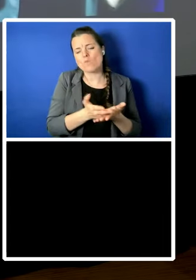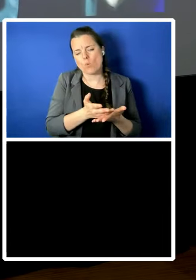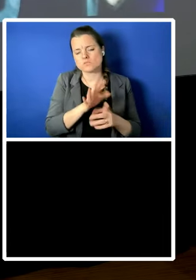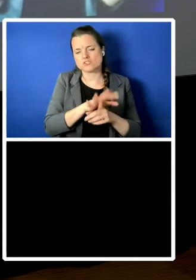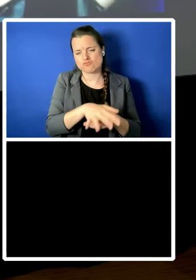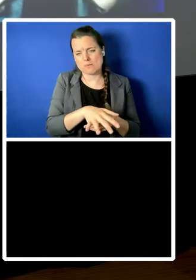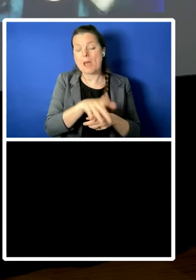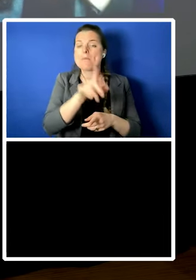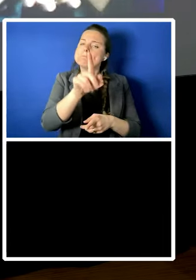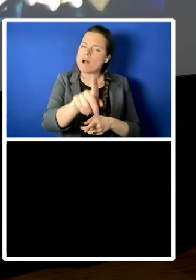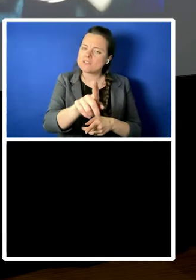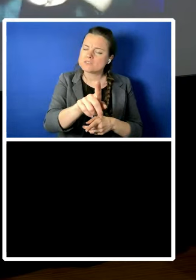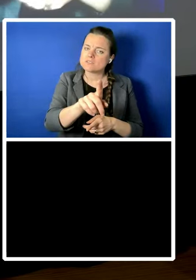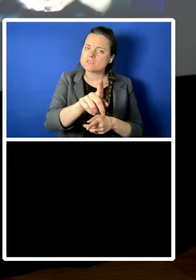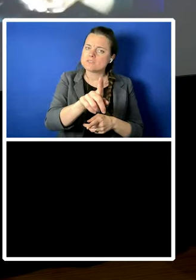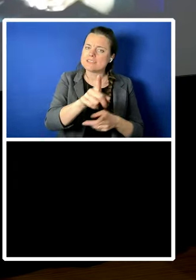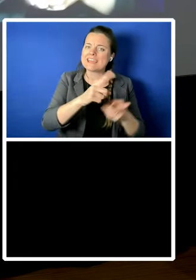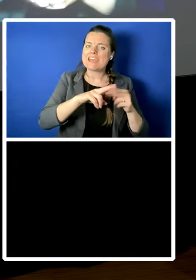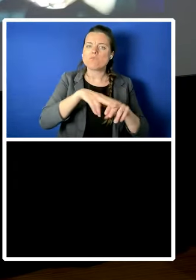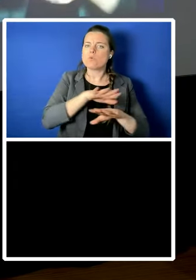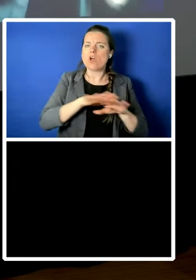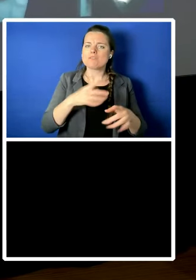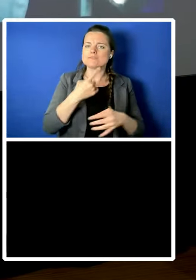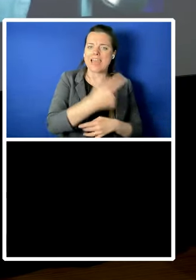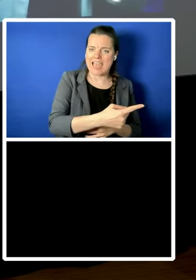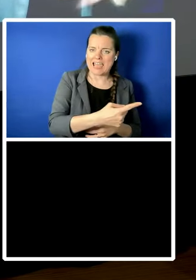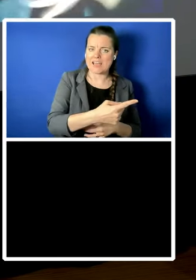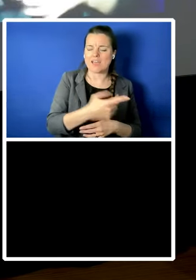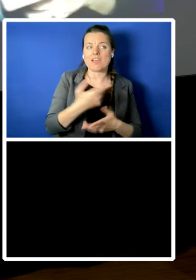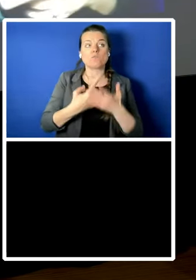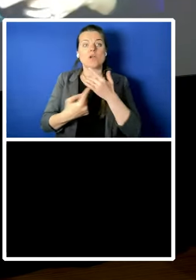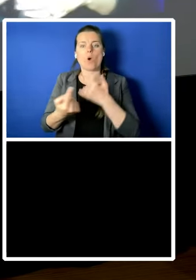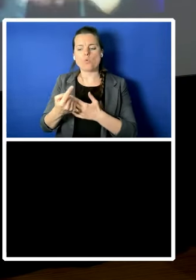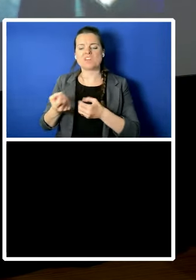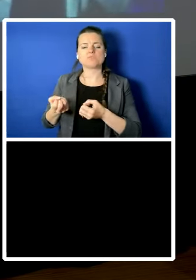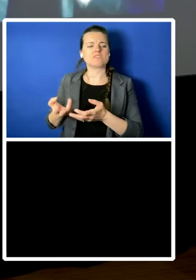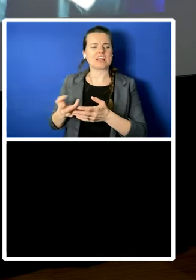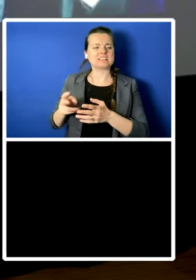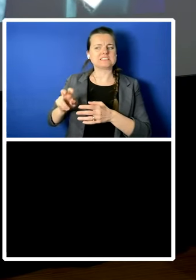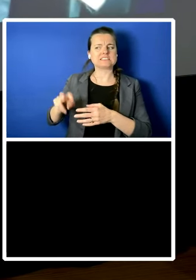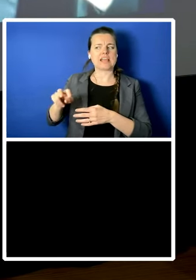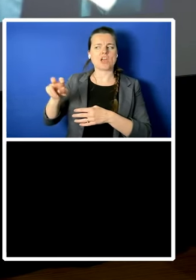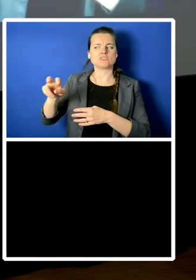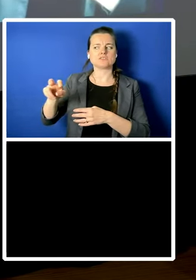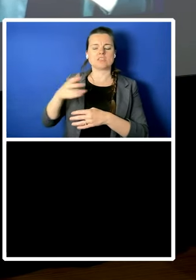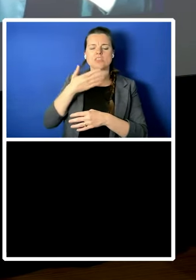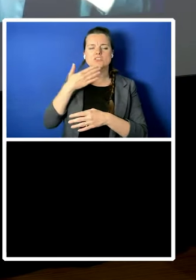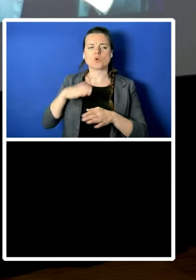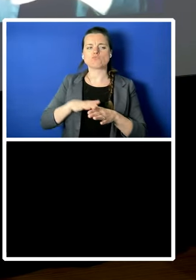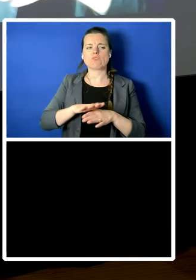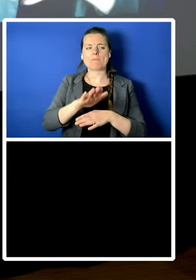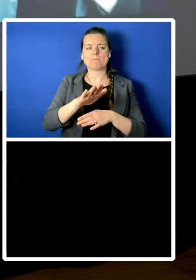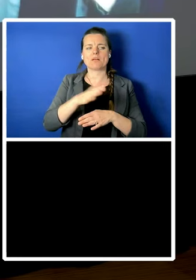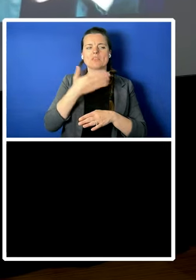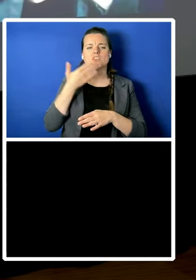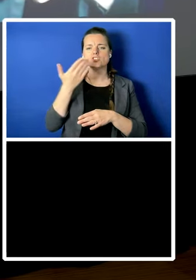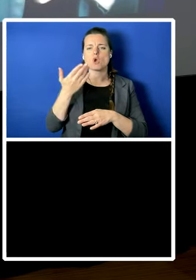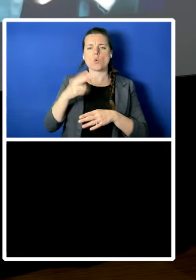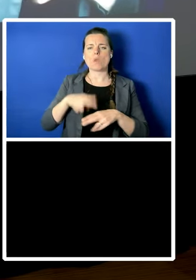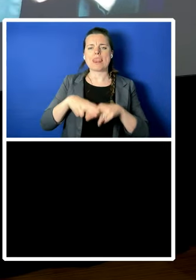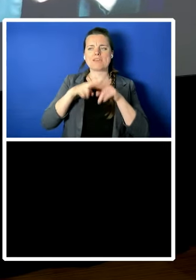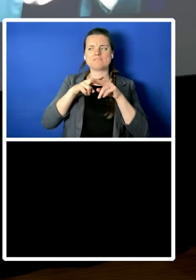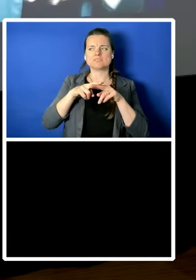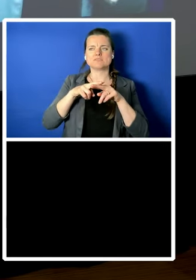there is no ramp and there's only a set of stairs that is discrimination and it's the kind of discrimination